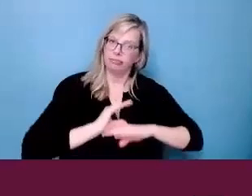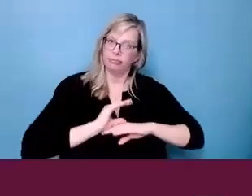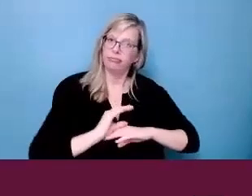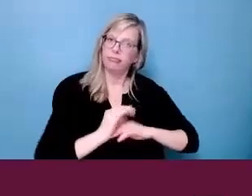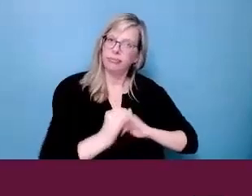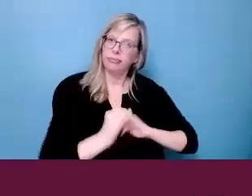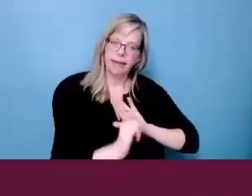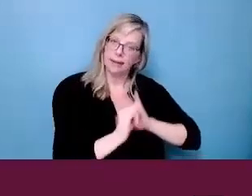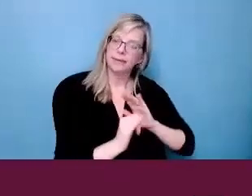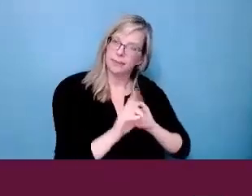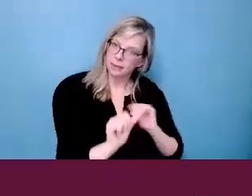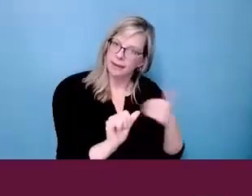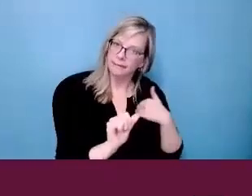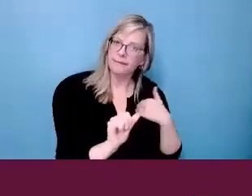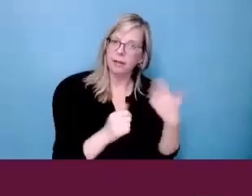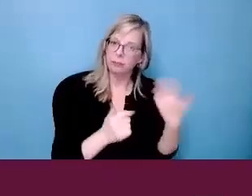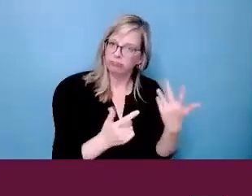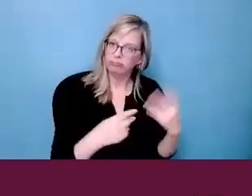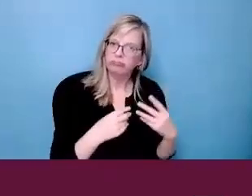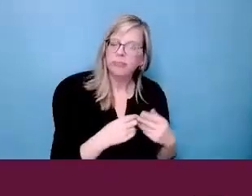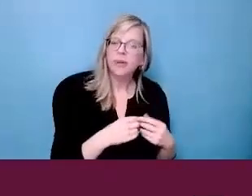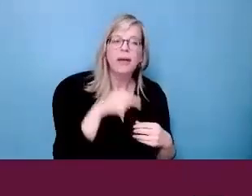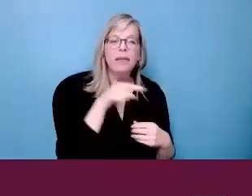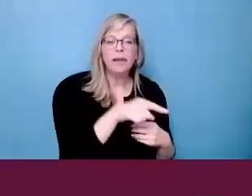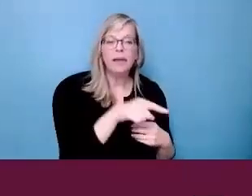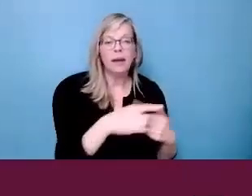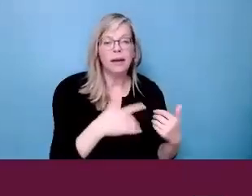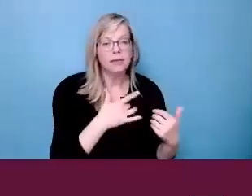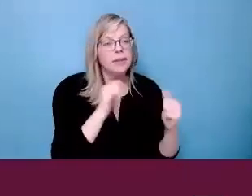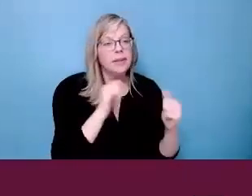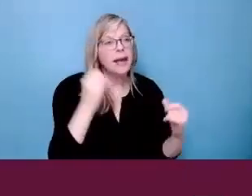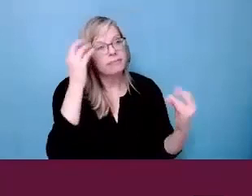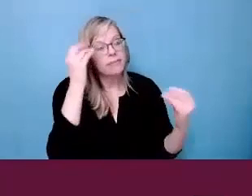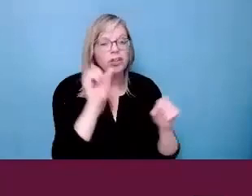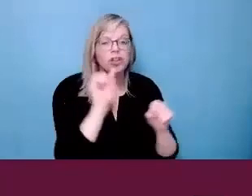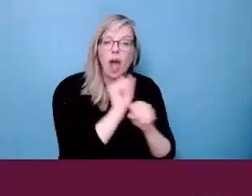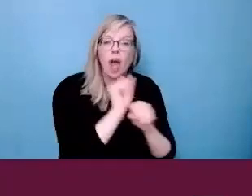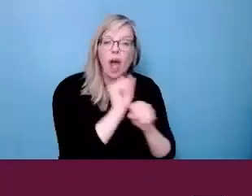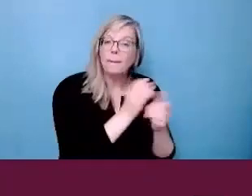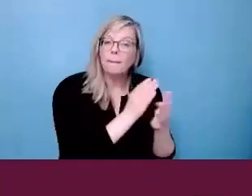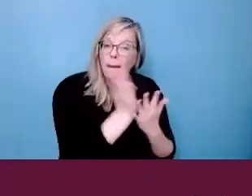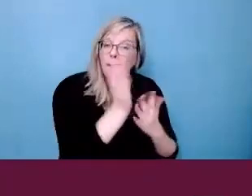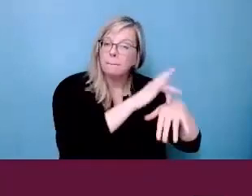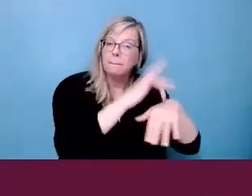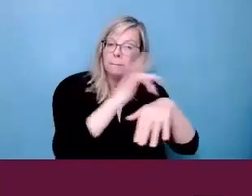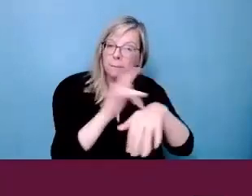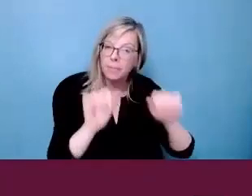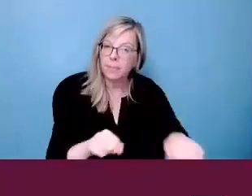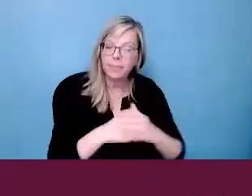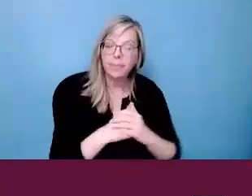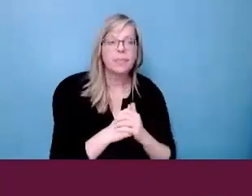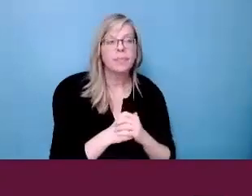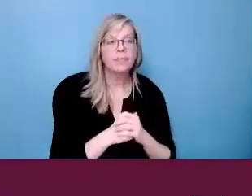students to develop a positive disability identity. It allows them to explore job options, different job career